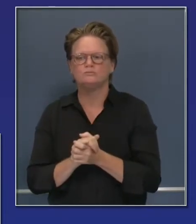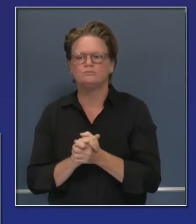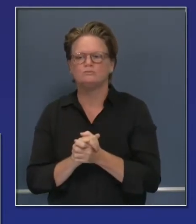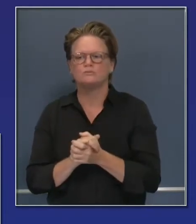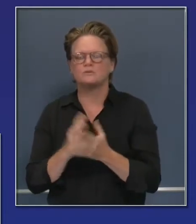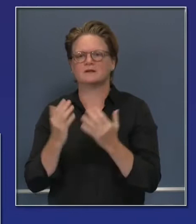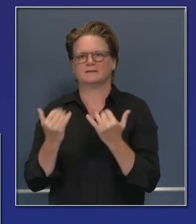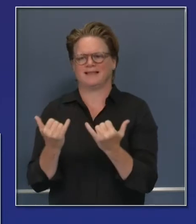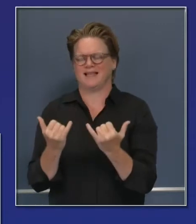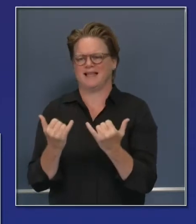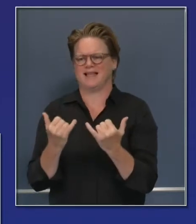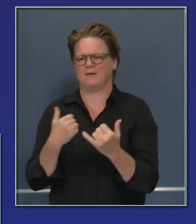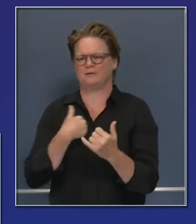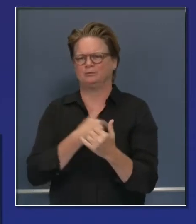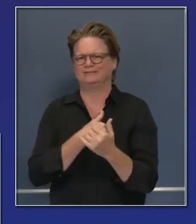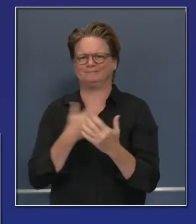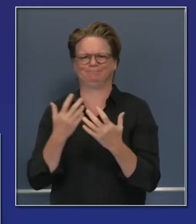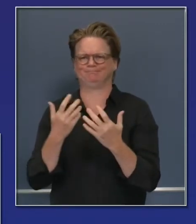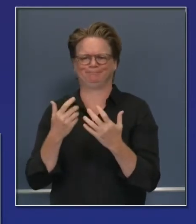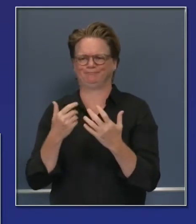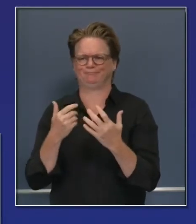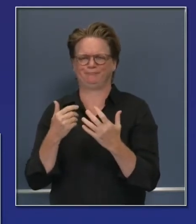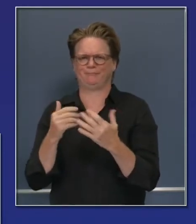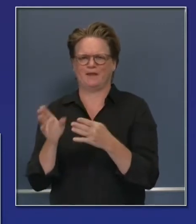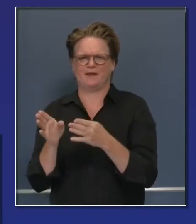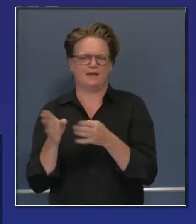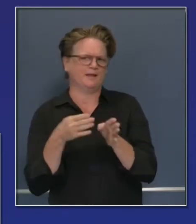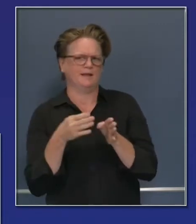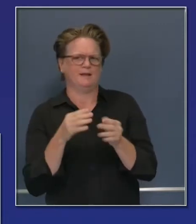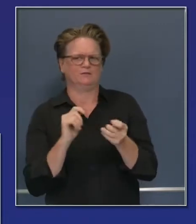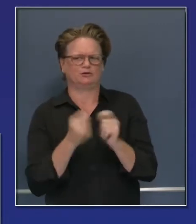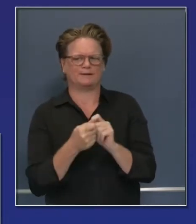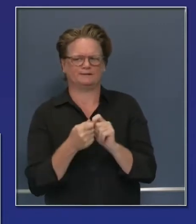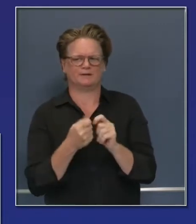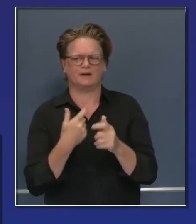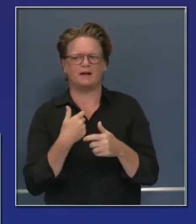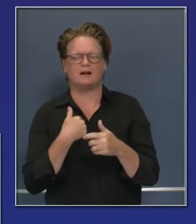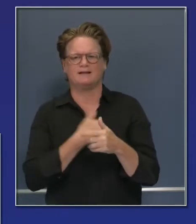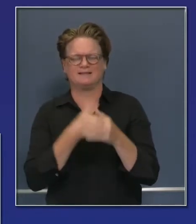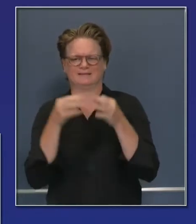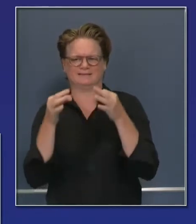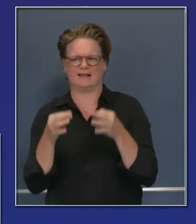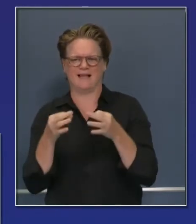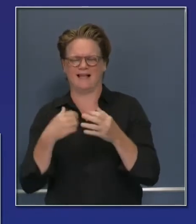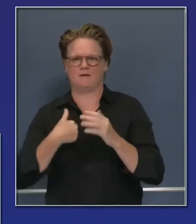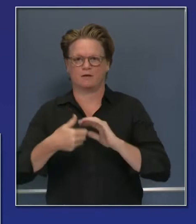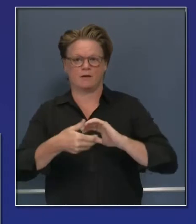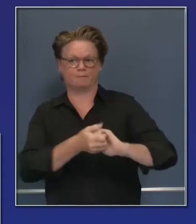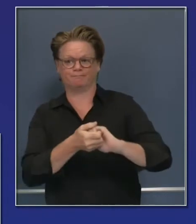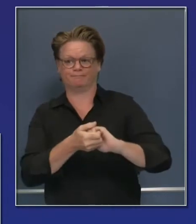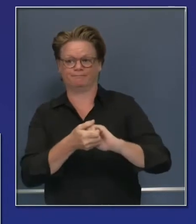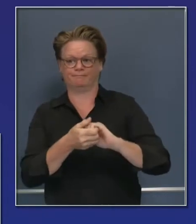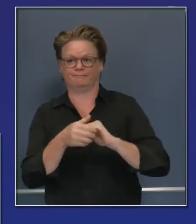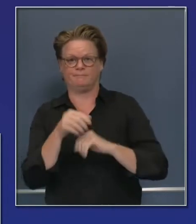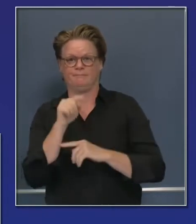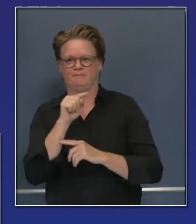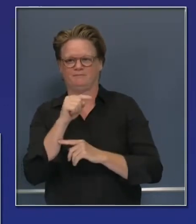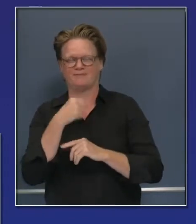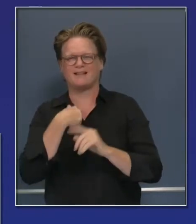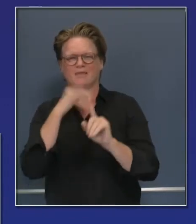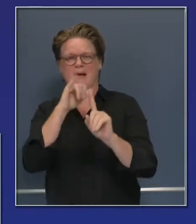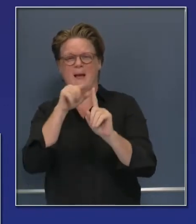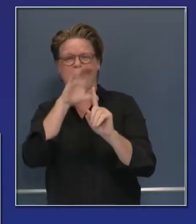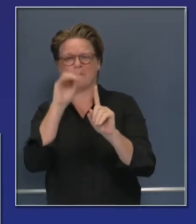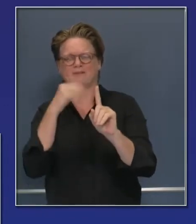in a different direction to disrupt the market by partnering with someone who's very familiar, certainly to me as someone who's had four